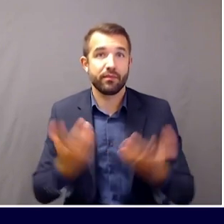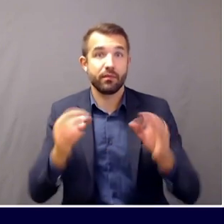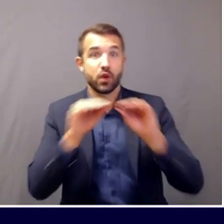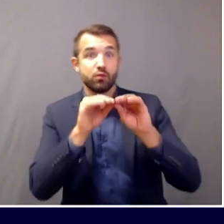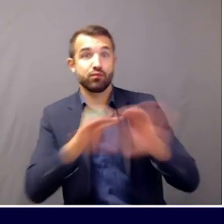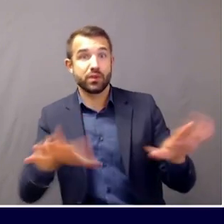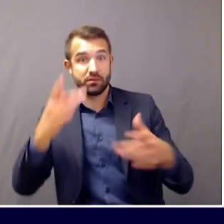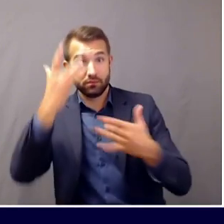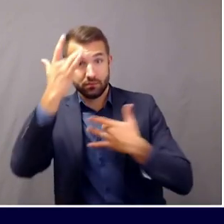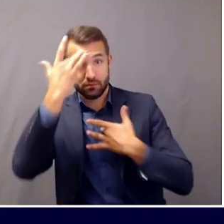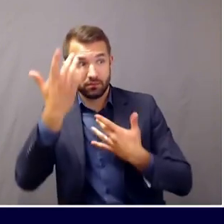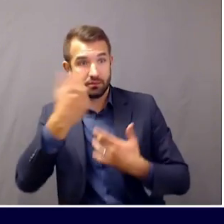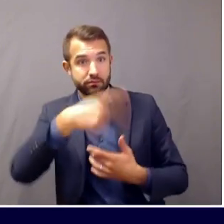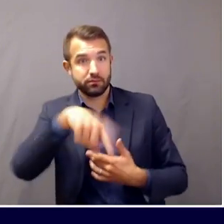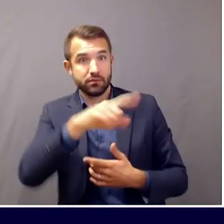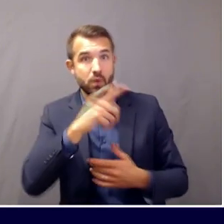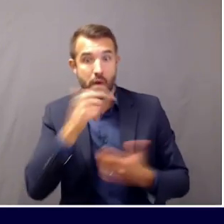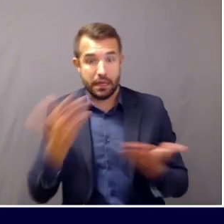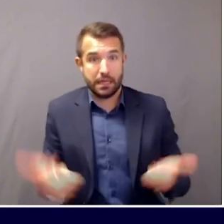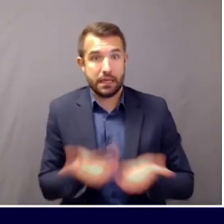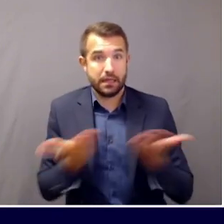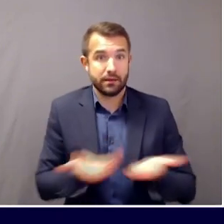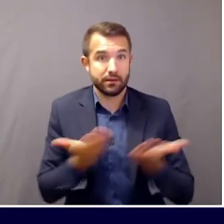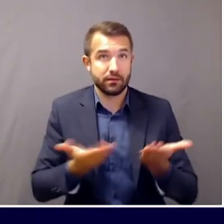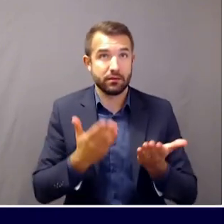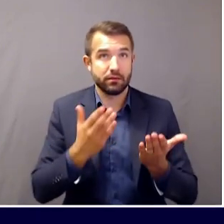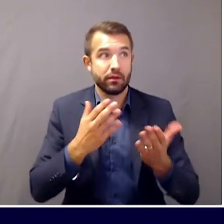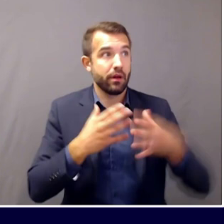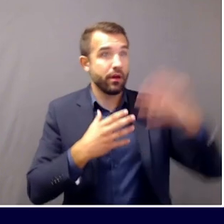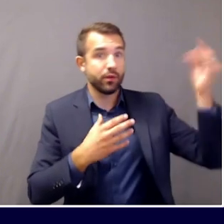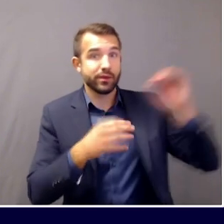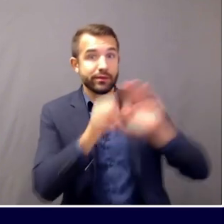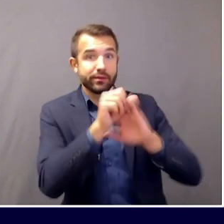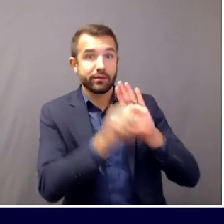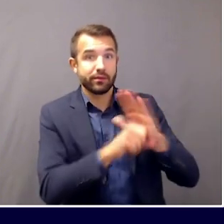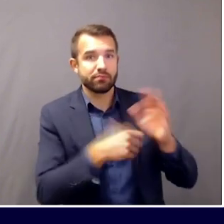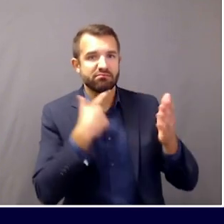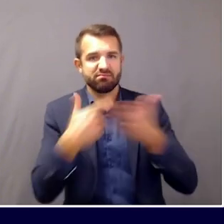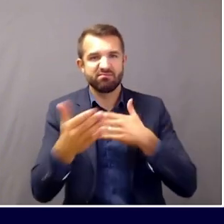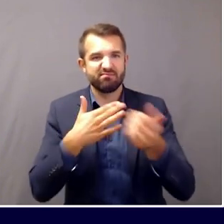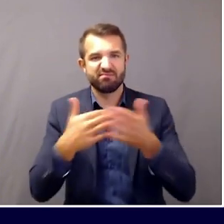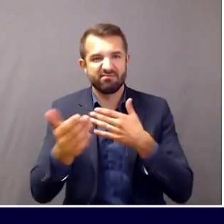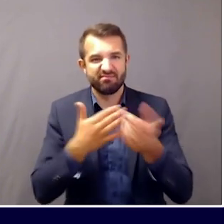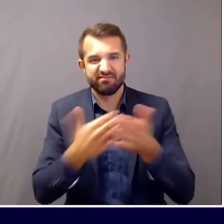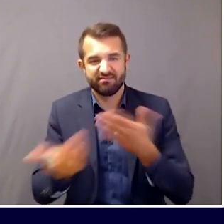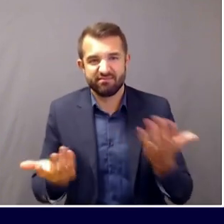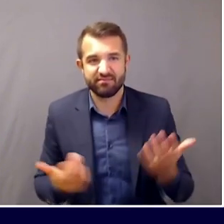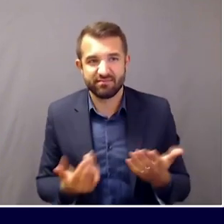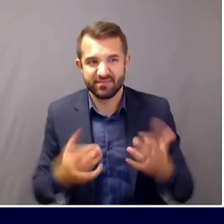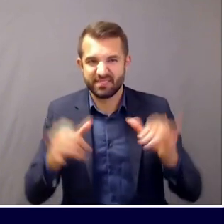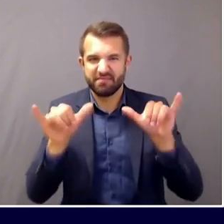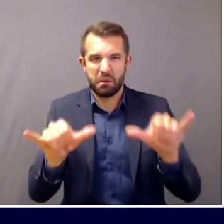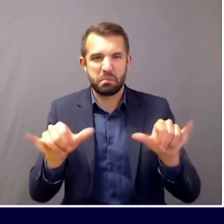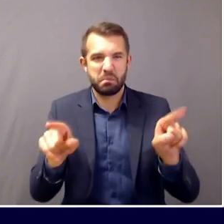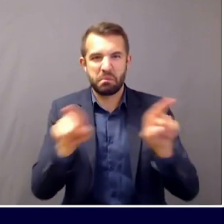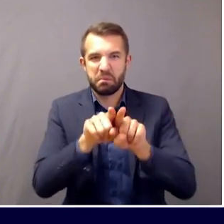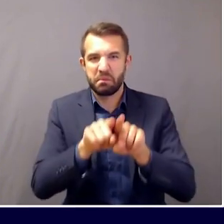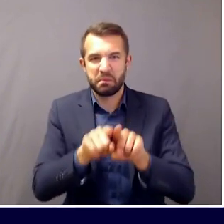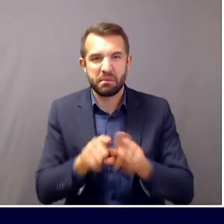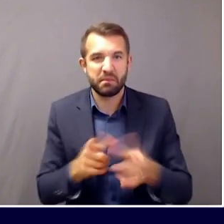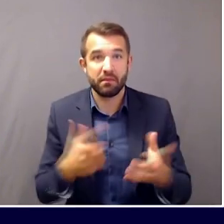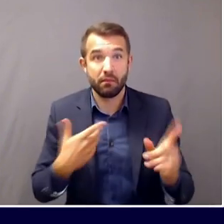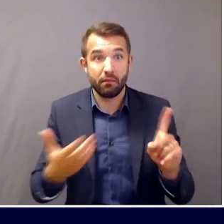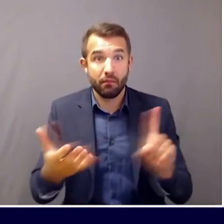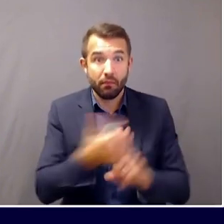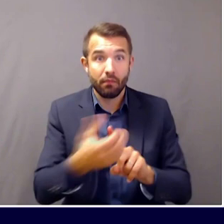in from out of the state, in any outbreak, no matter the type of outbreak, we're only seeing a portion of all the cases that are out there.